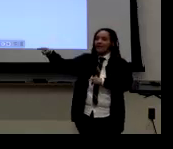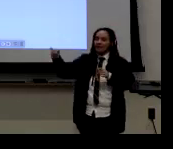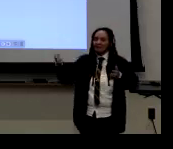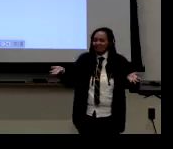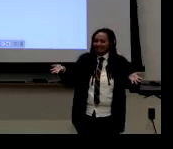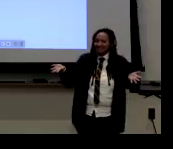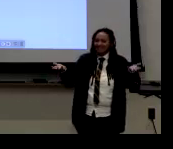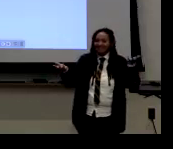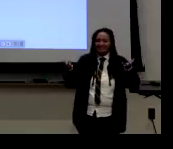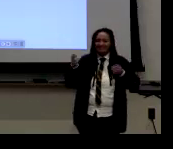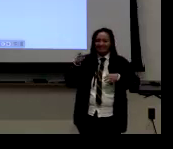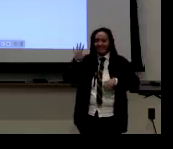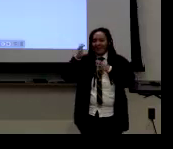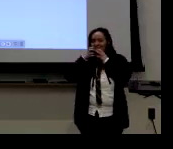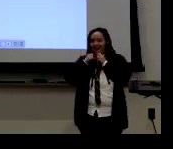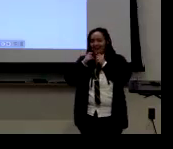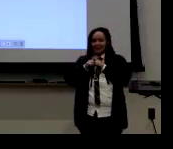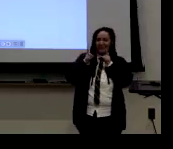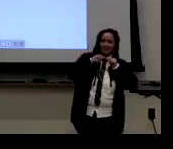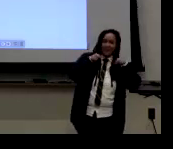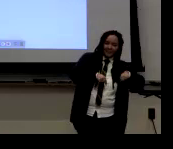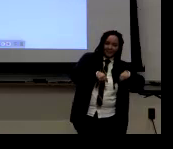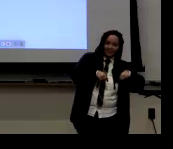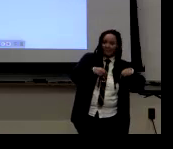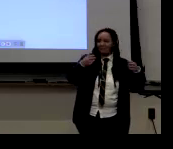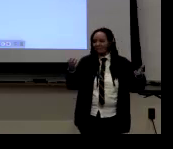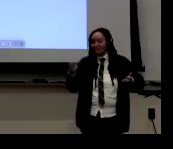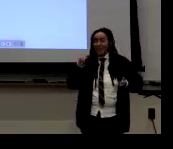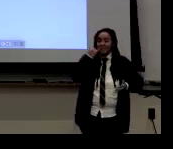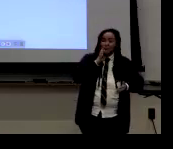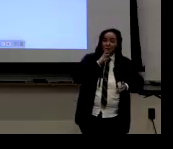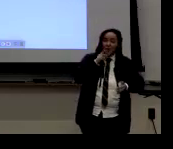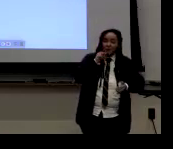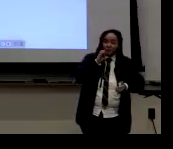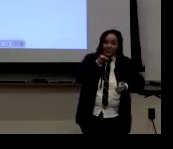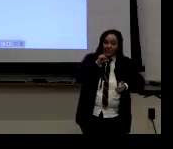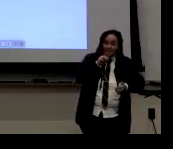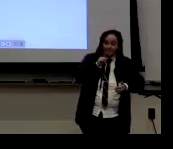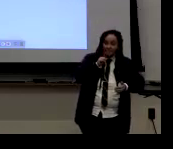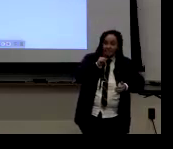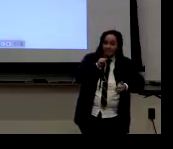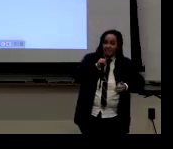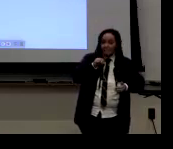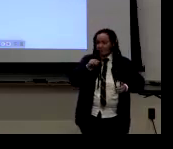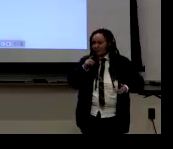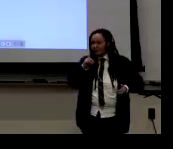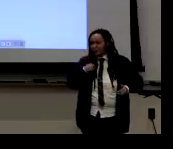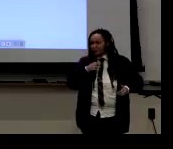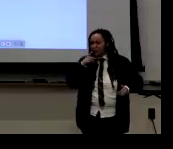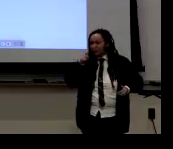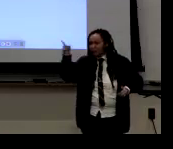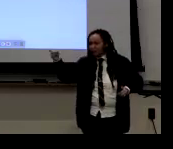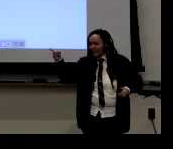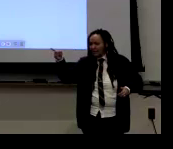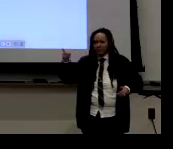to apply our issues to them. You know, their values are different from ours. If we're talking about racism,